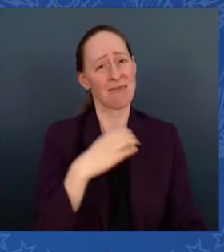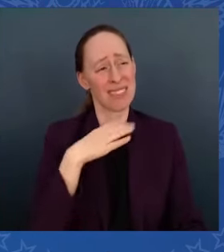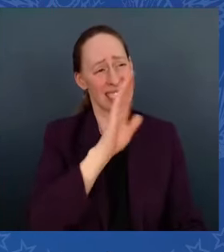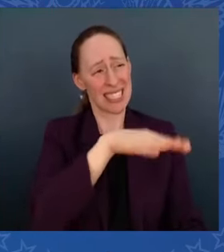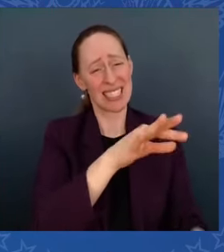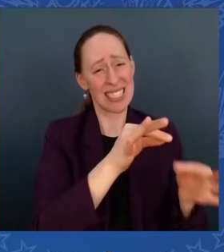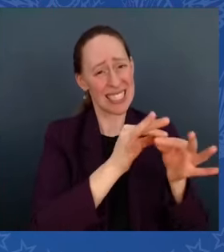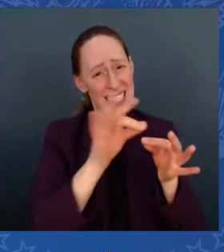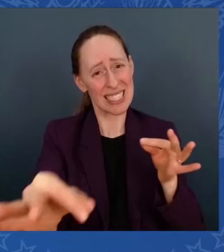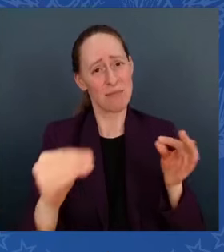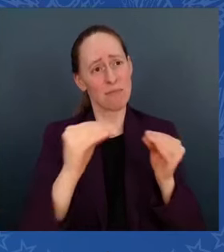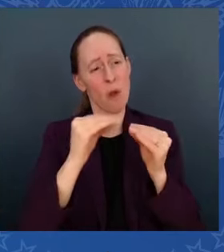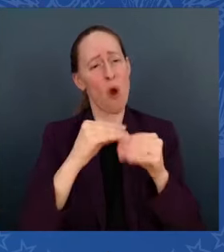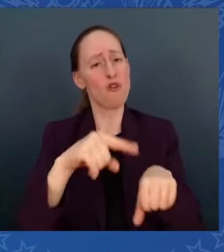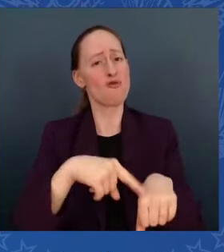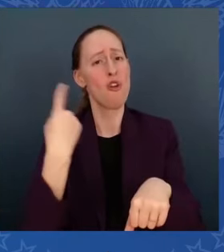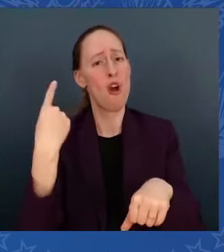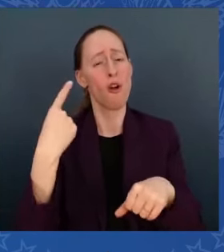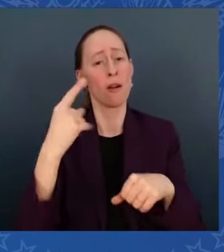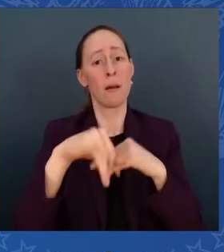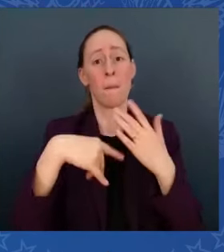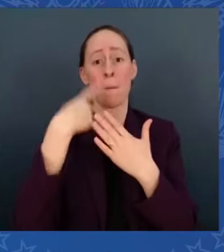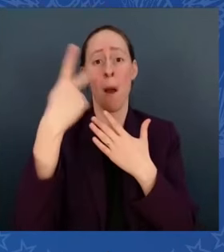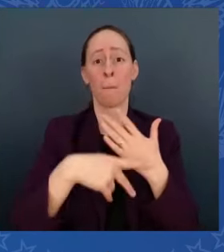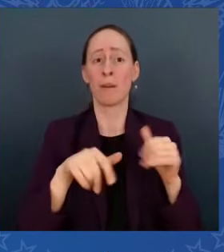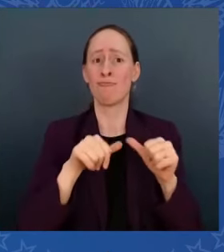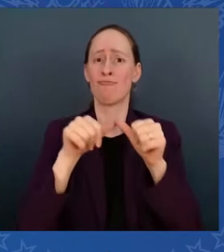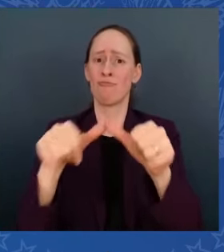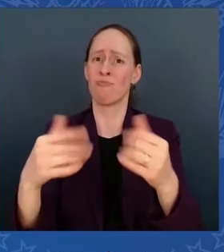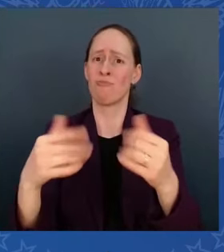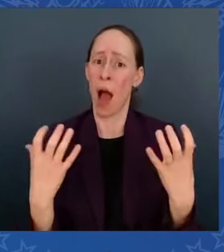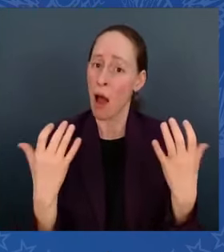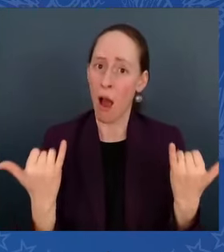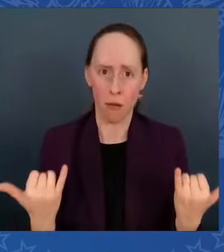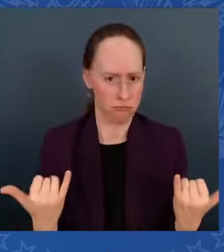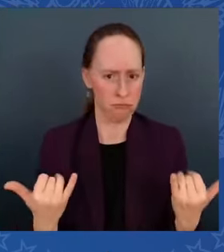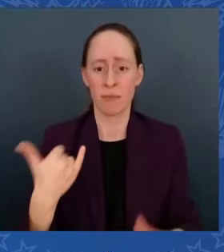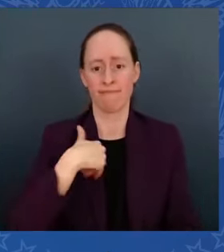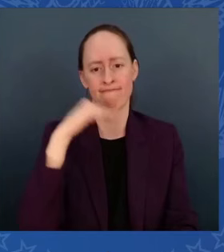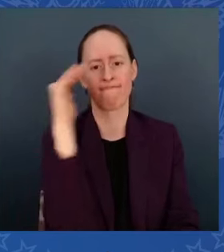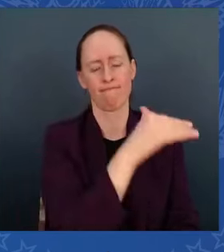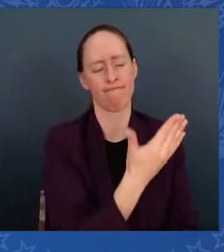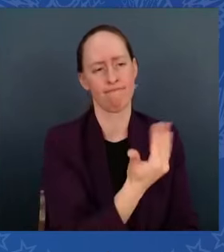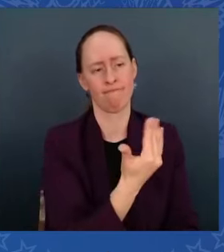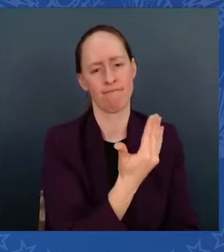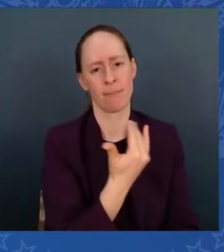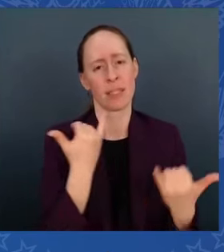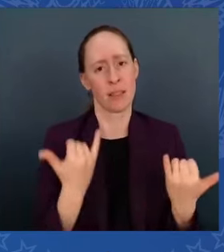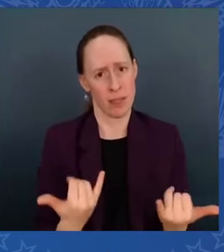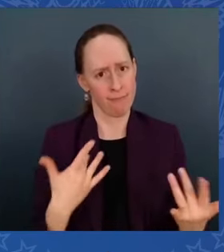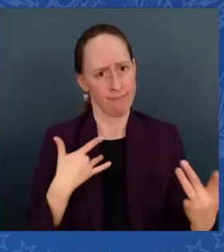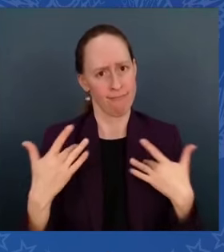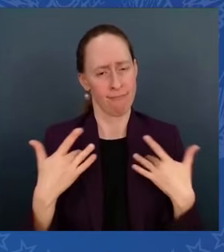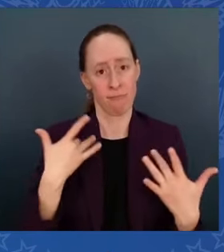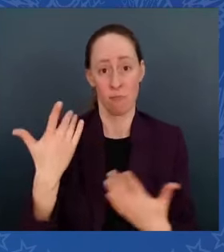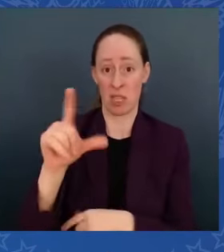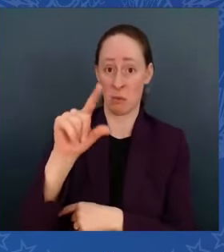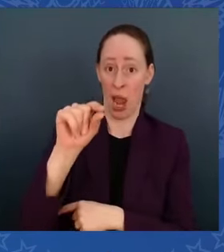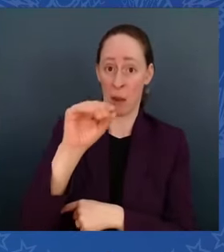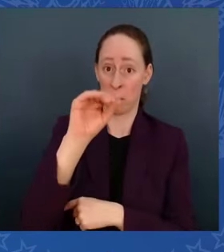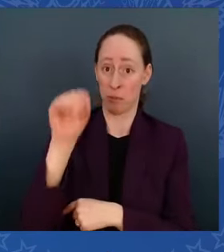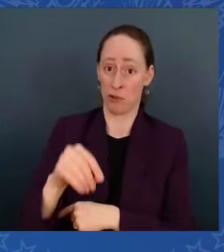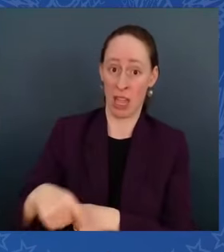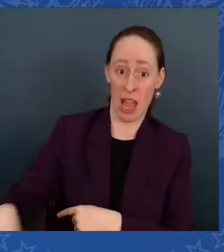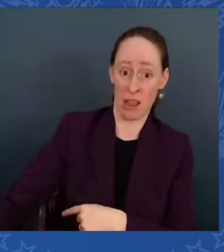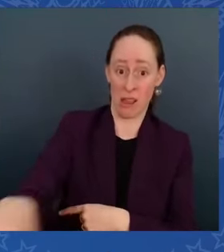calling them to act now. So one in five North Carolina families don't see their internet bills go up next month. You